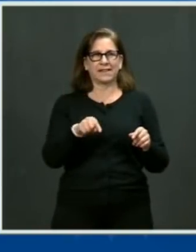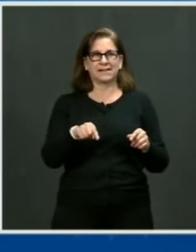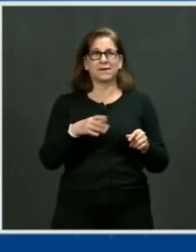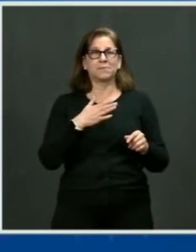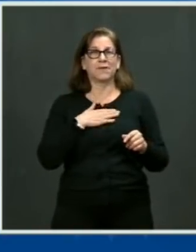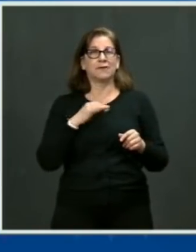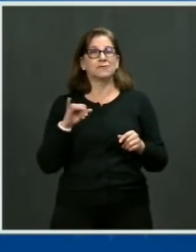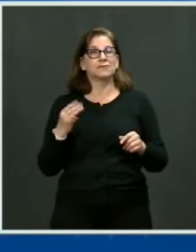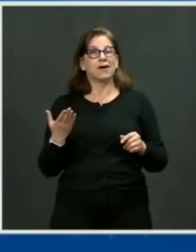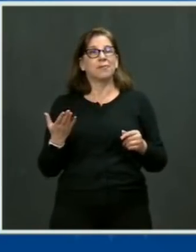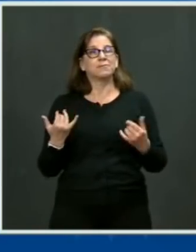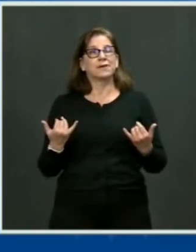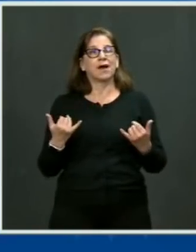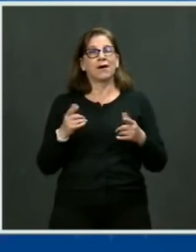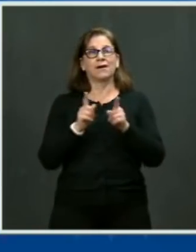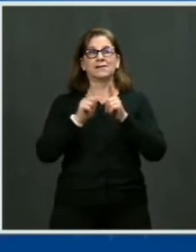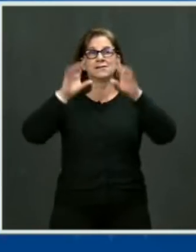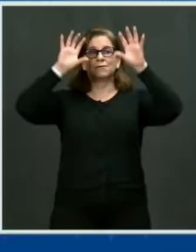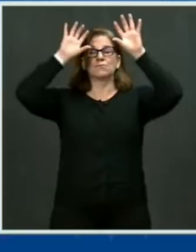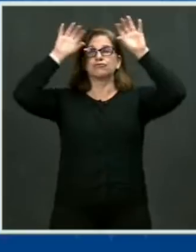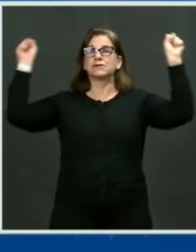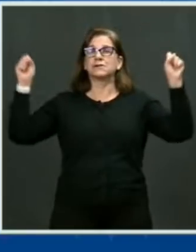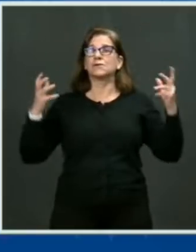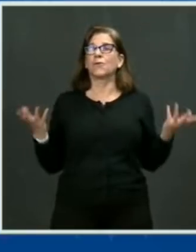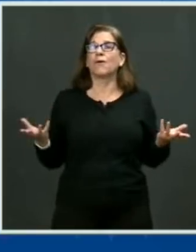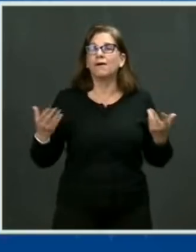of any president, is to protect the American people.